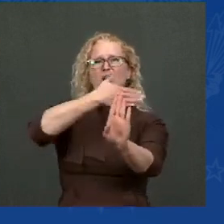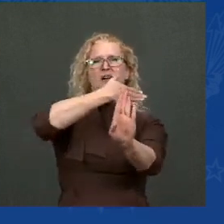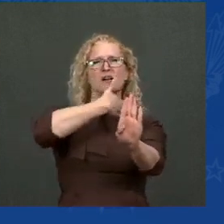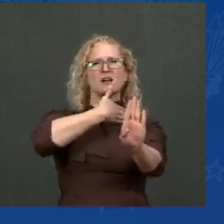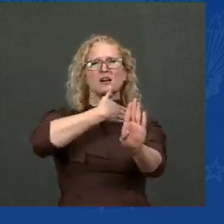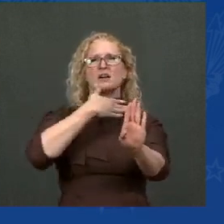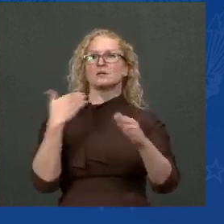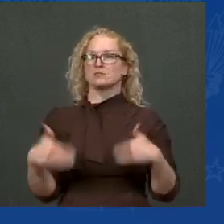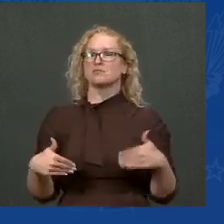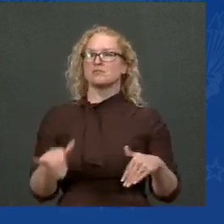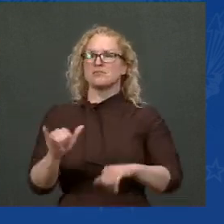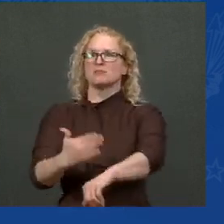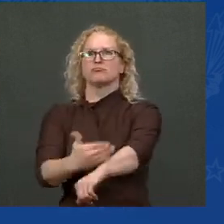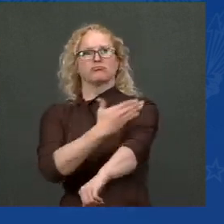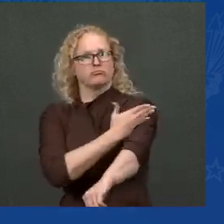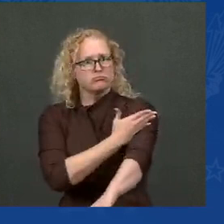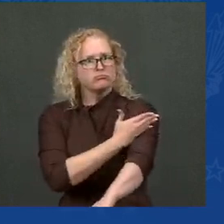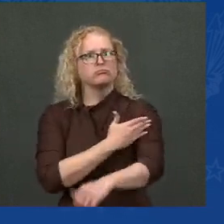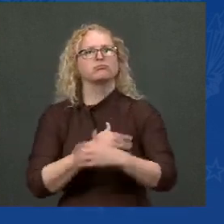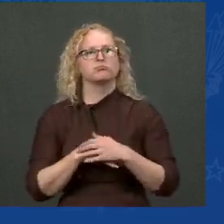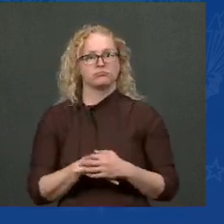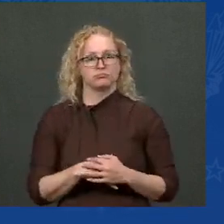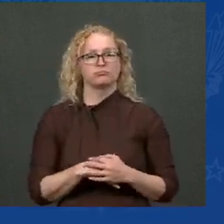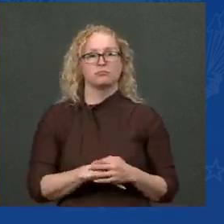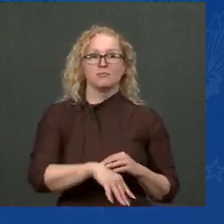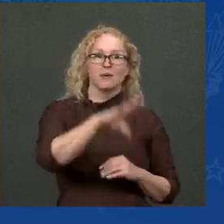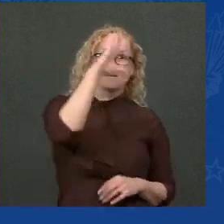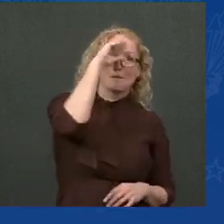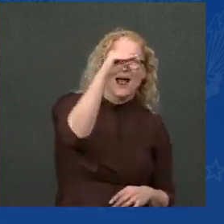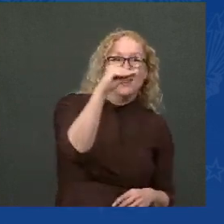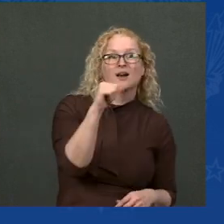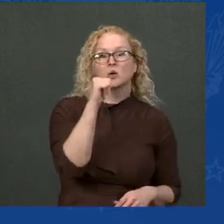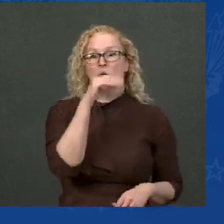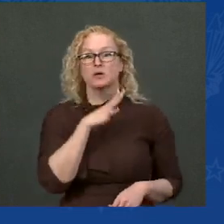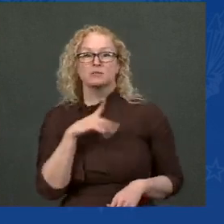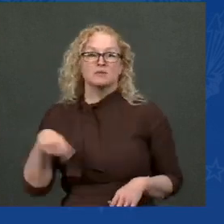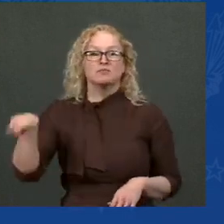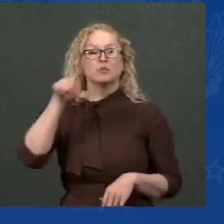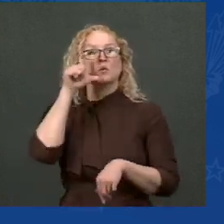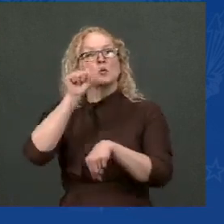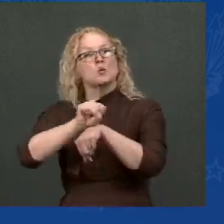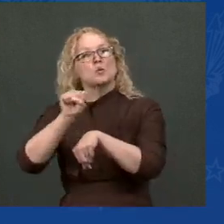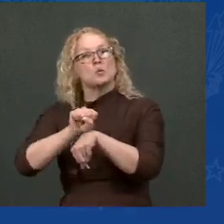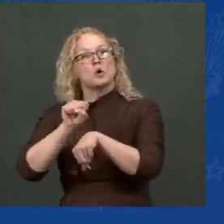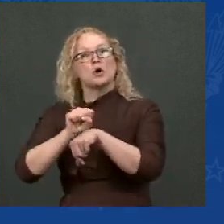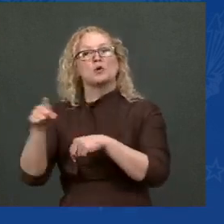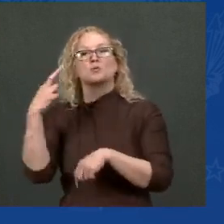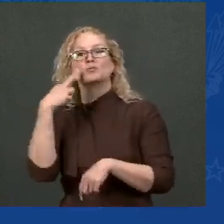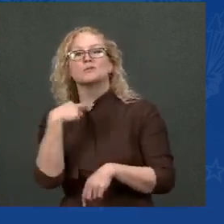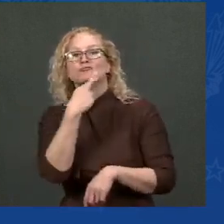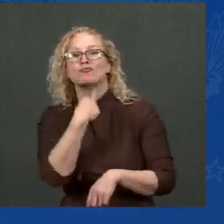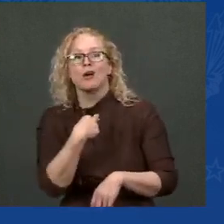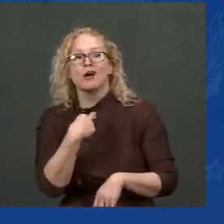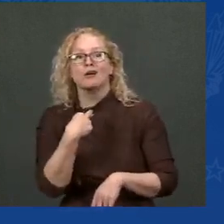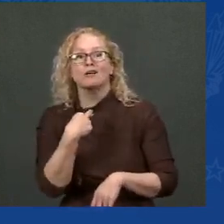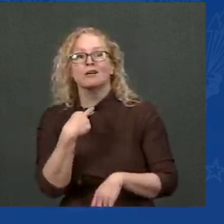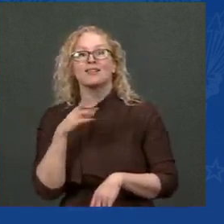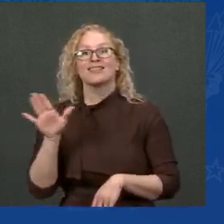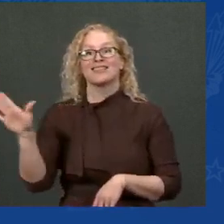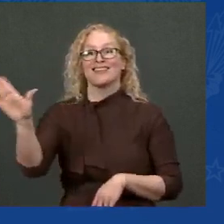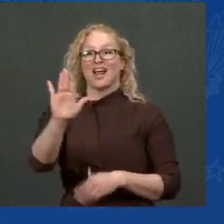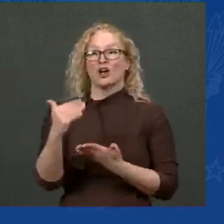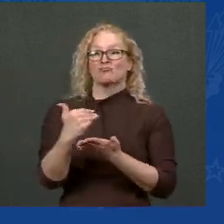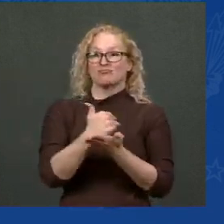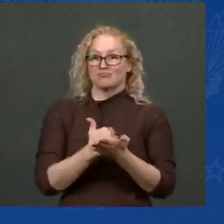the entertainment industry have seen their pay go up 12 percent this year. Over five and a half million jobs, unemployment